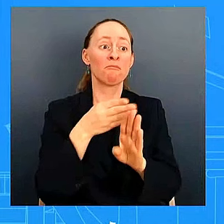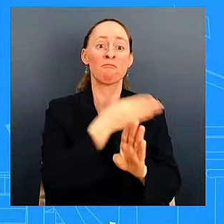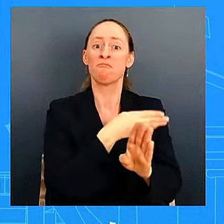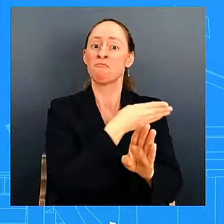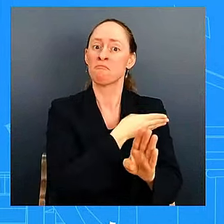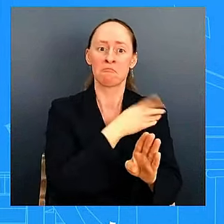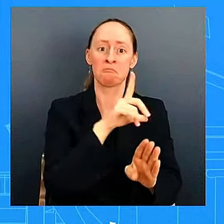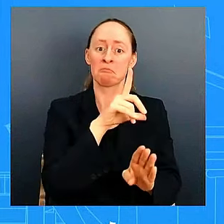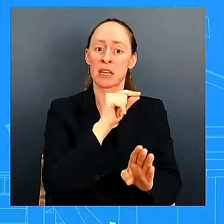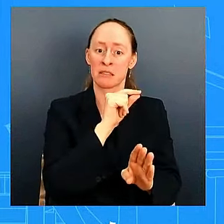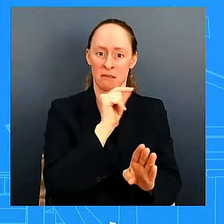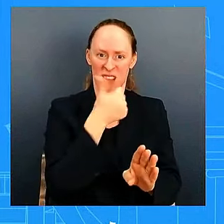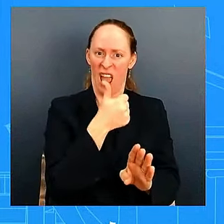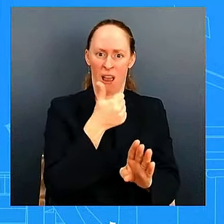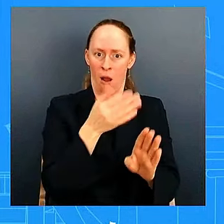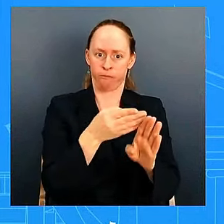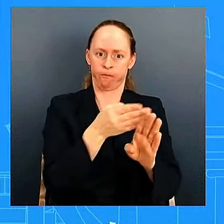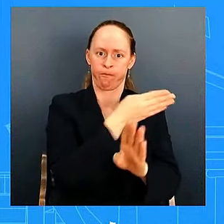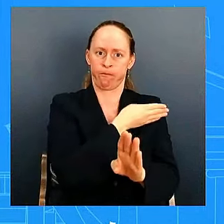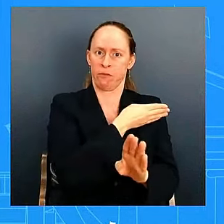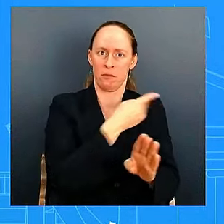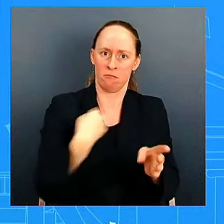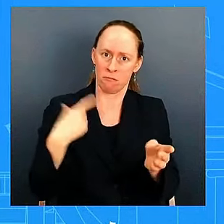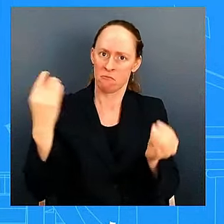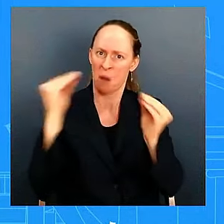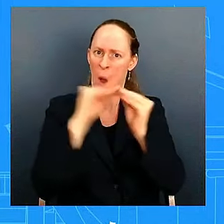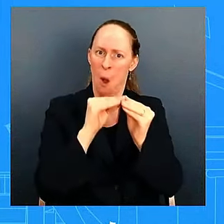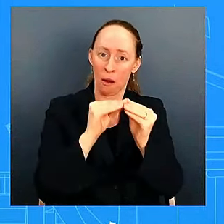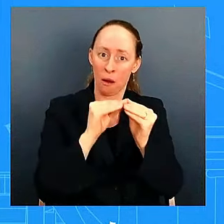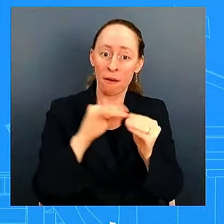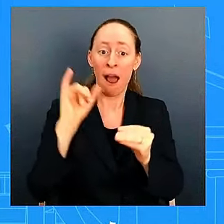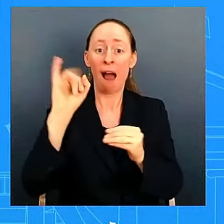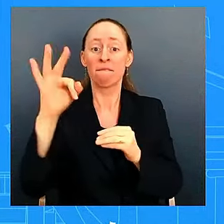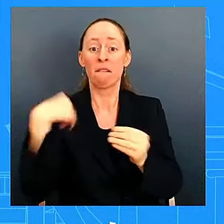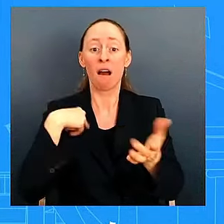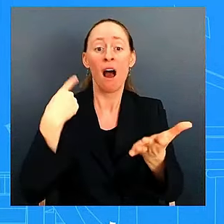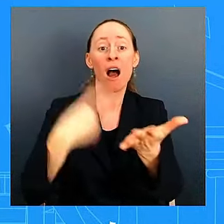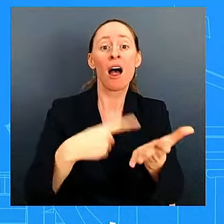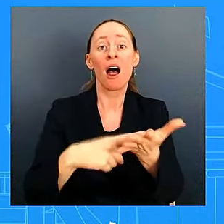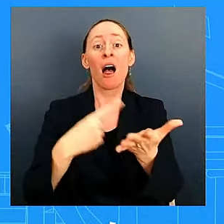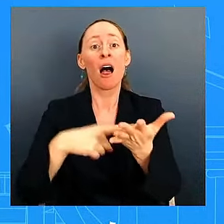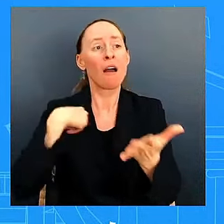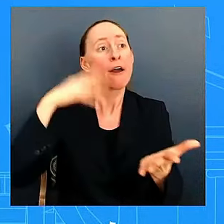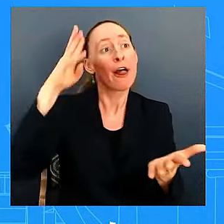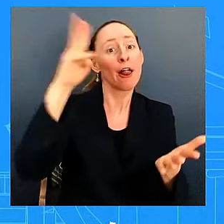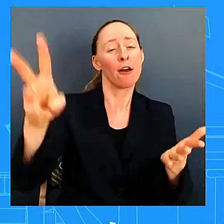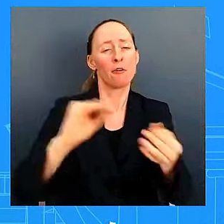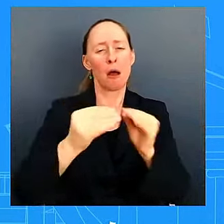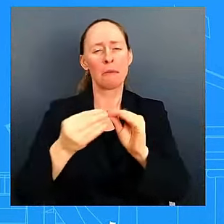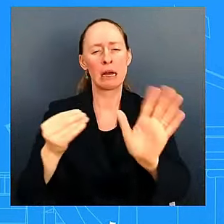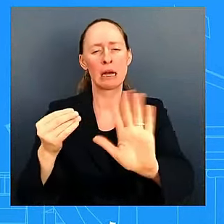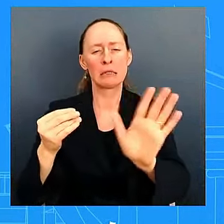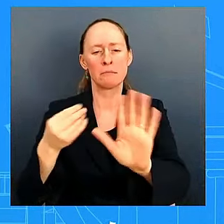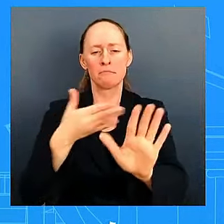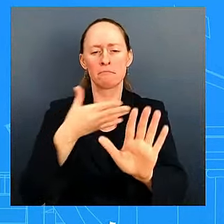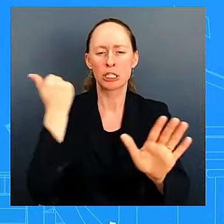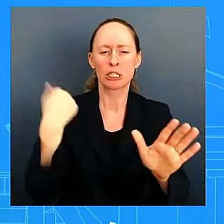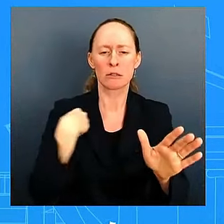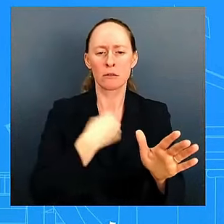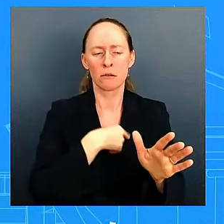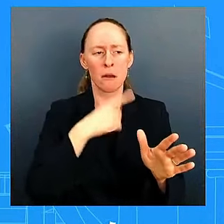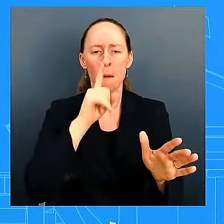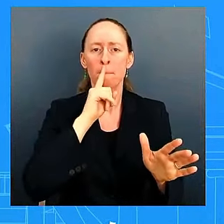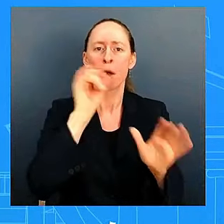data that's out there we gotta do it in a way that is not not confusing the american people and certainly not lying